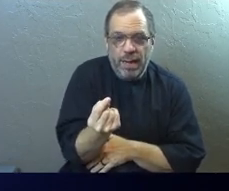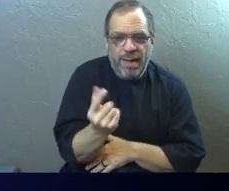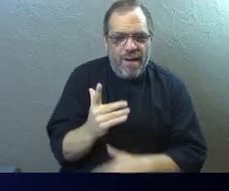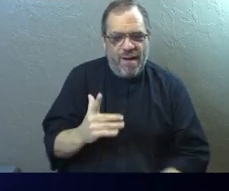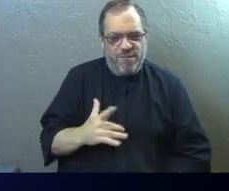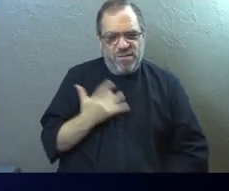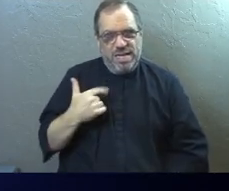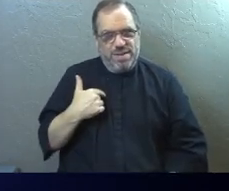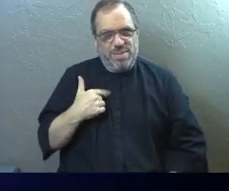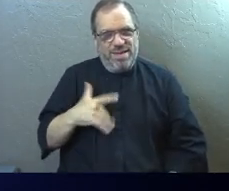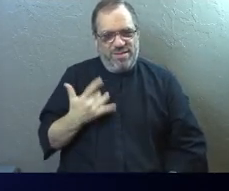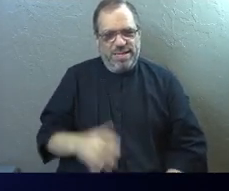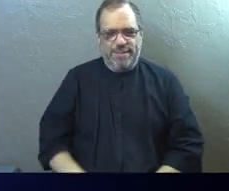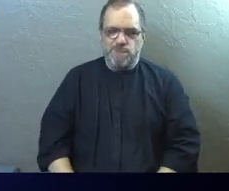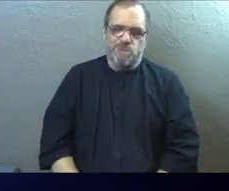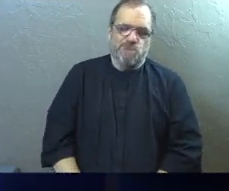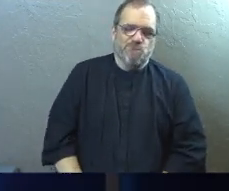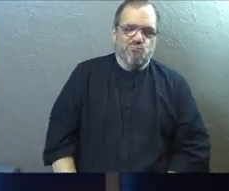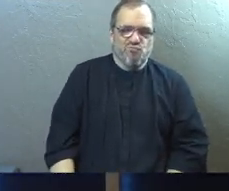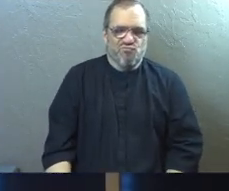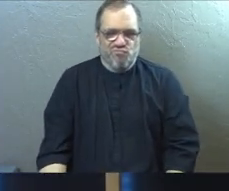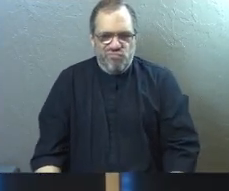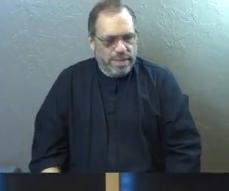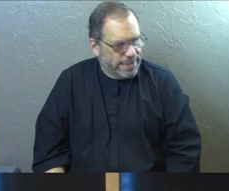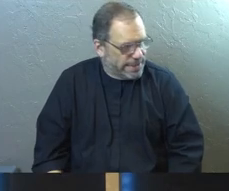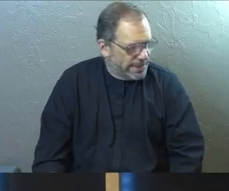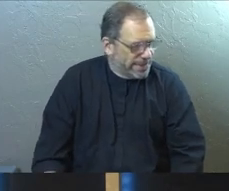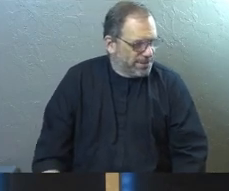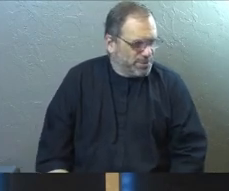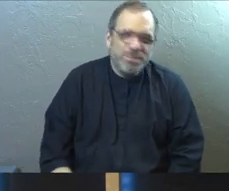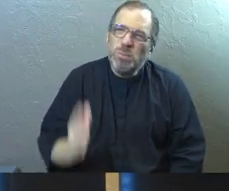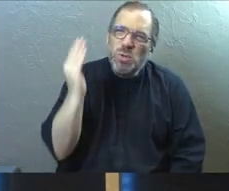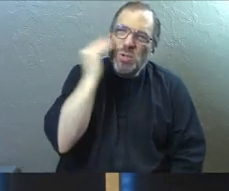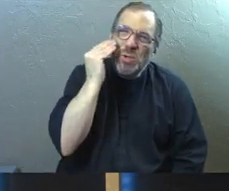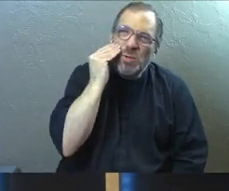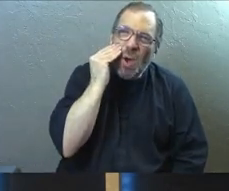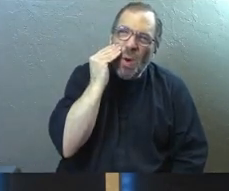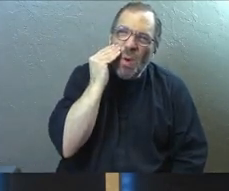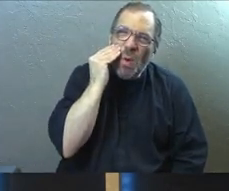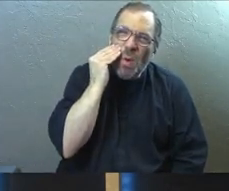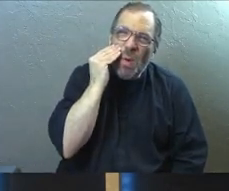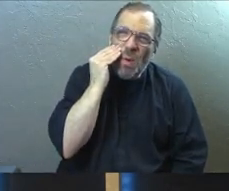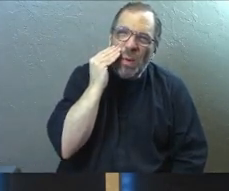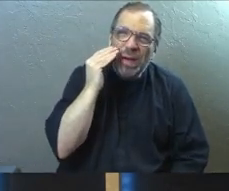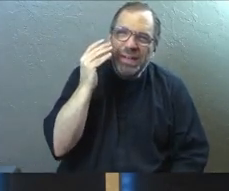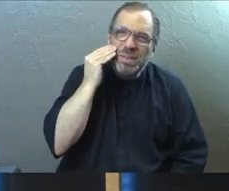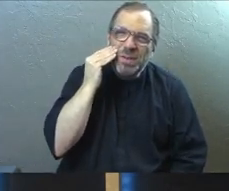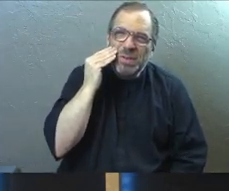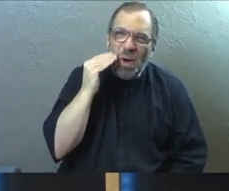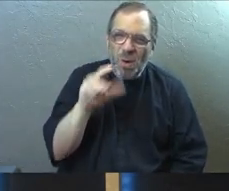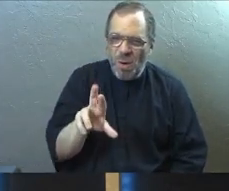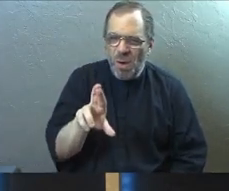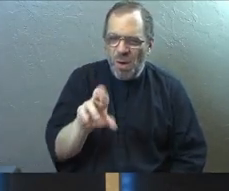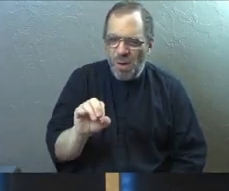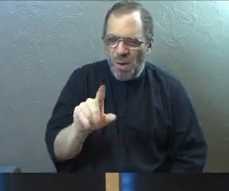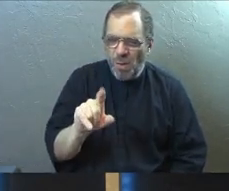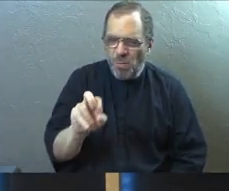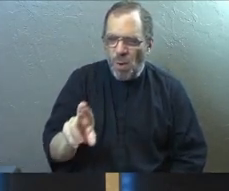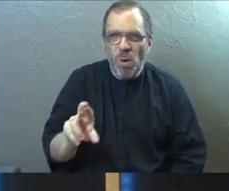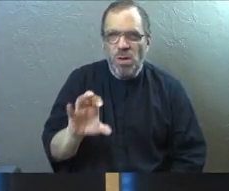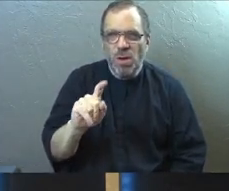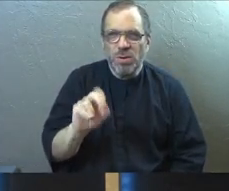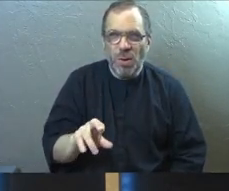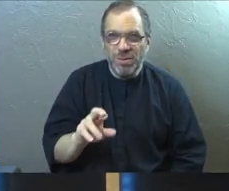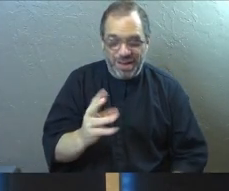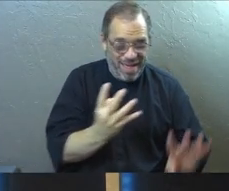feeling that I've had about this is it's a little bit like being on that roller coaster and you're kind of ticking up